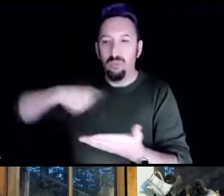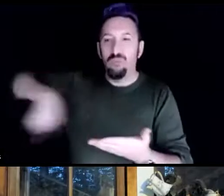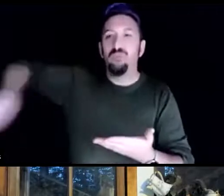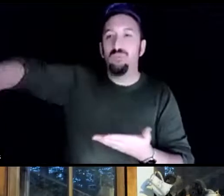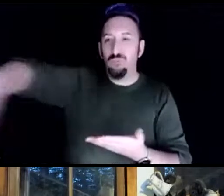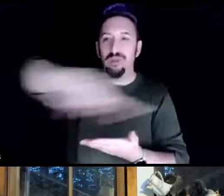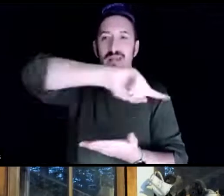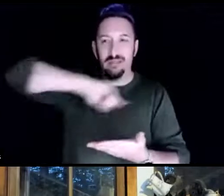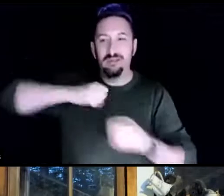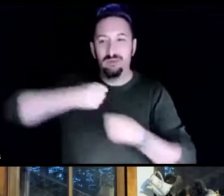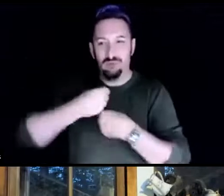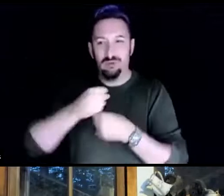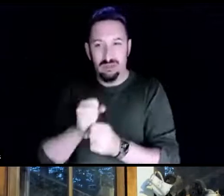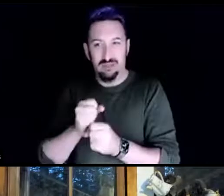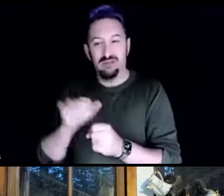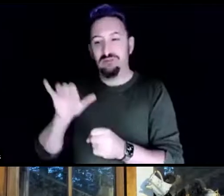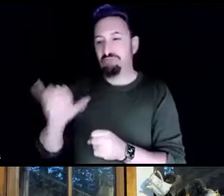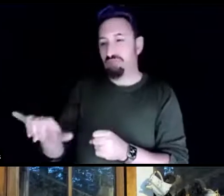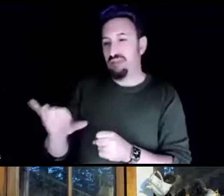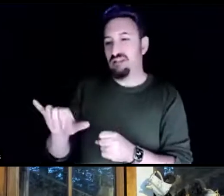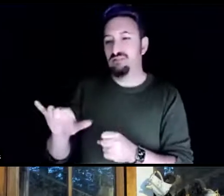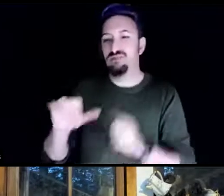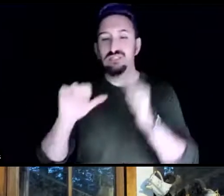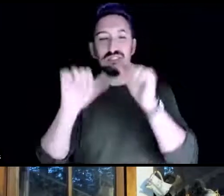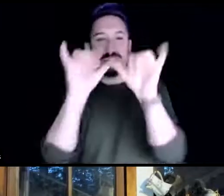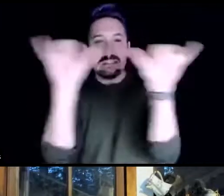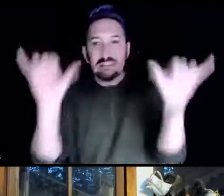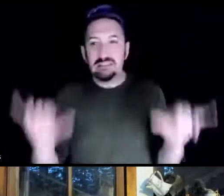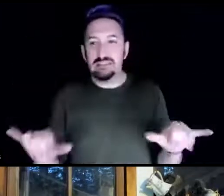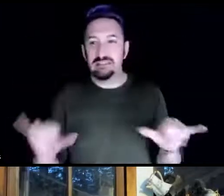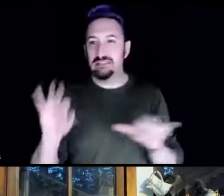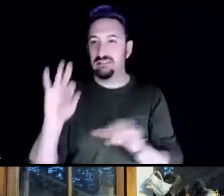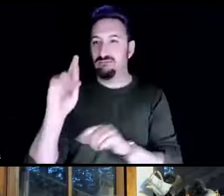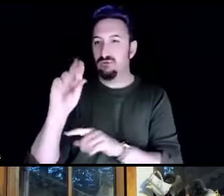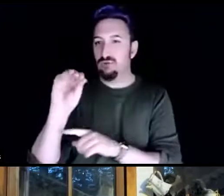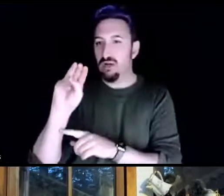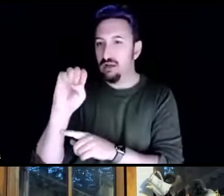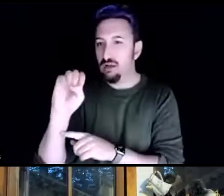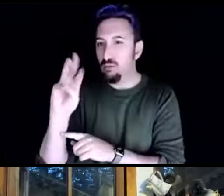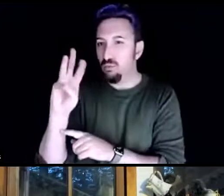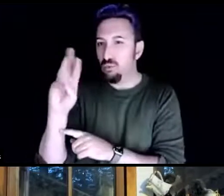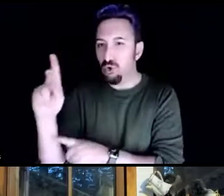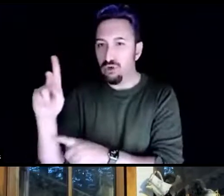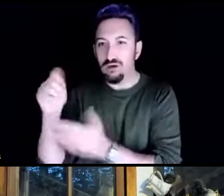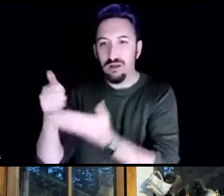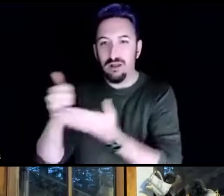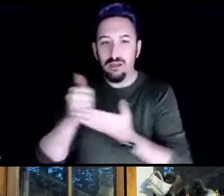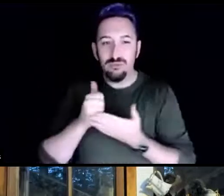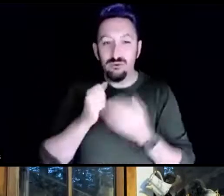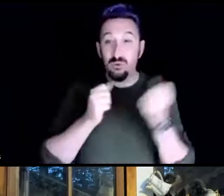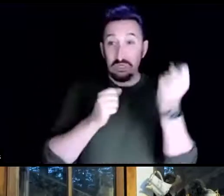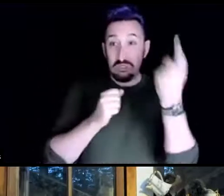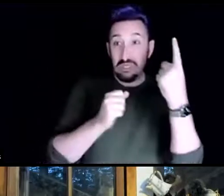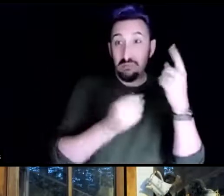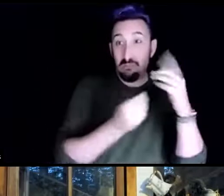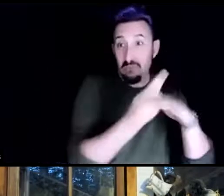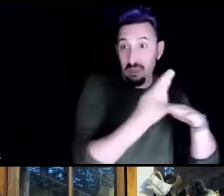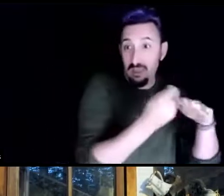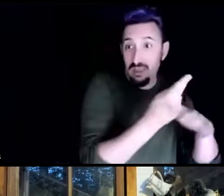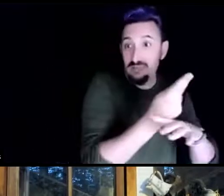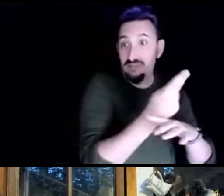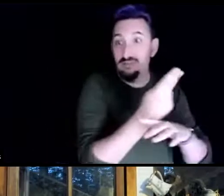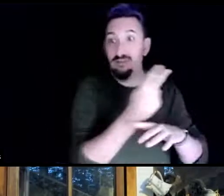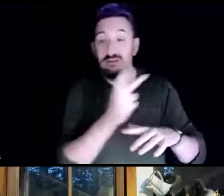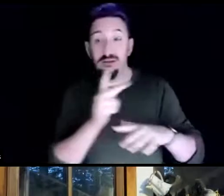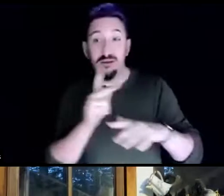that can help us understand plants, people, and our planet. And that's what we need right